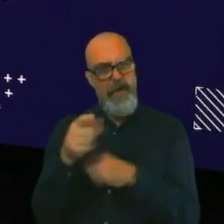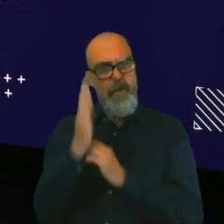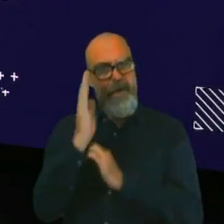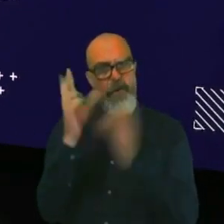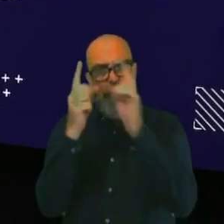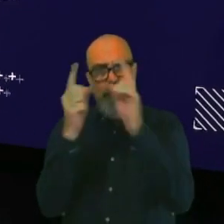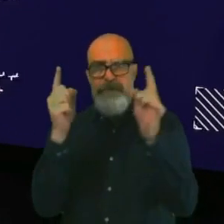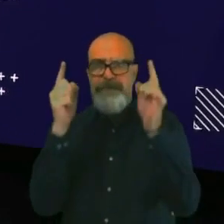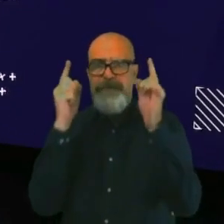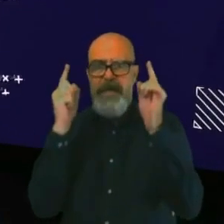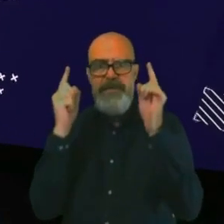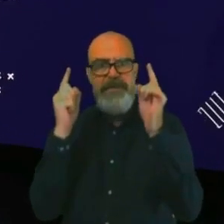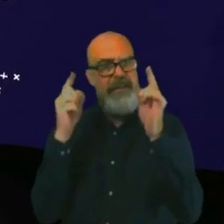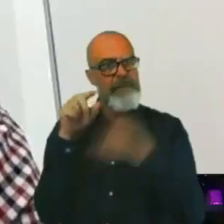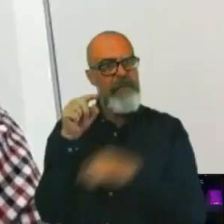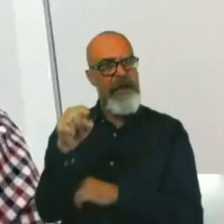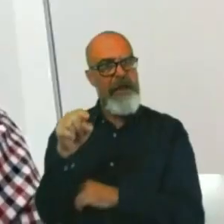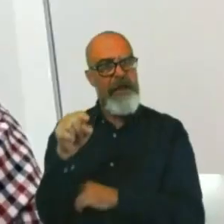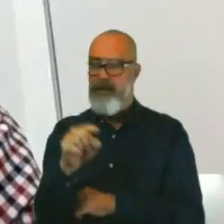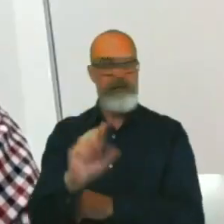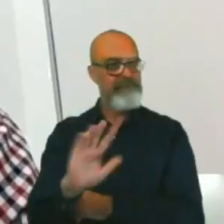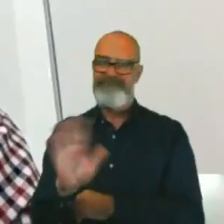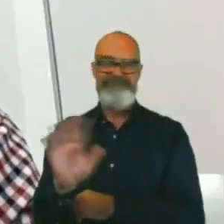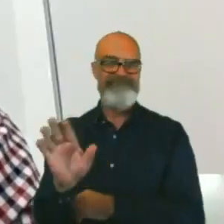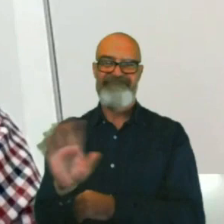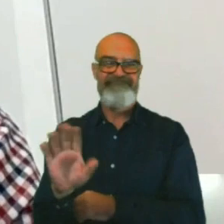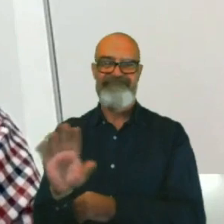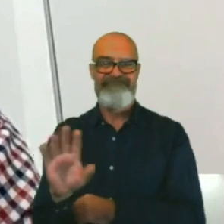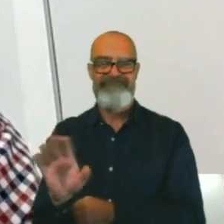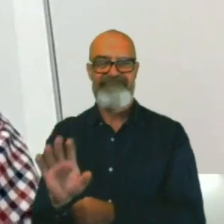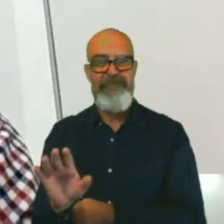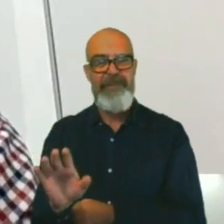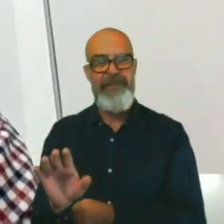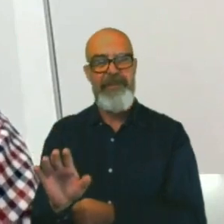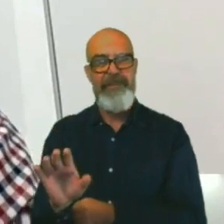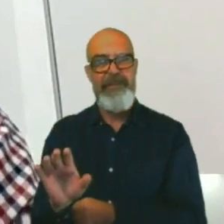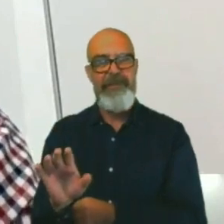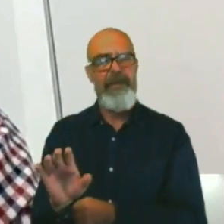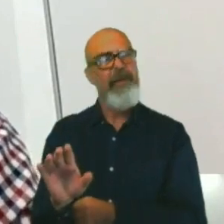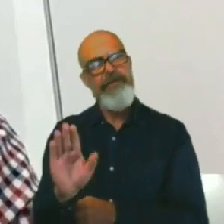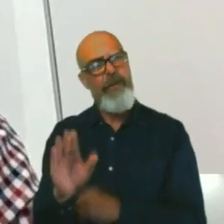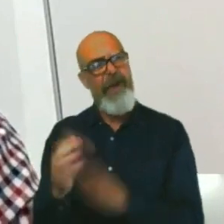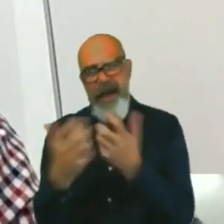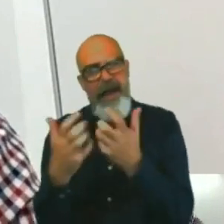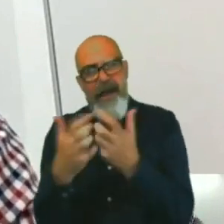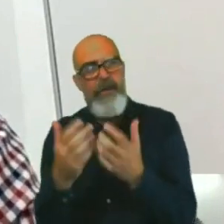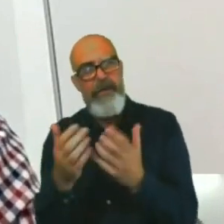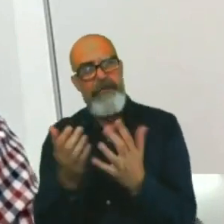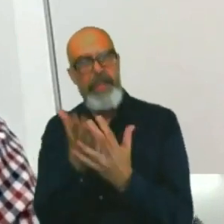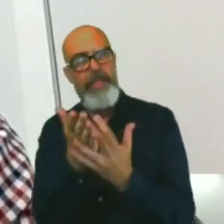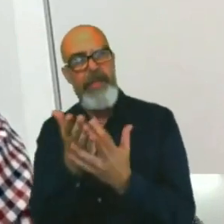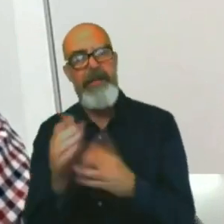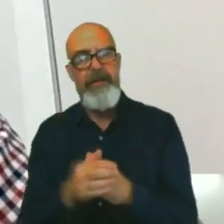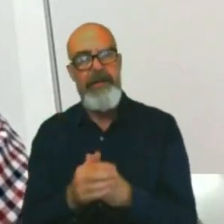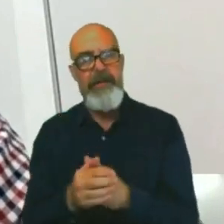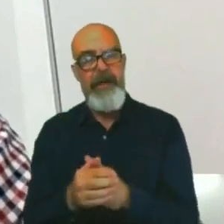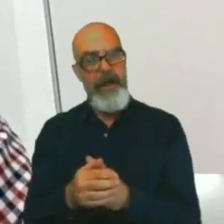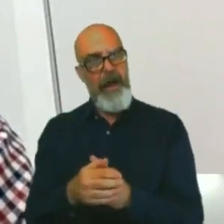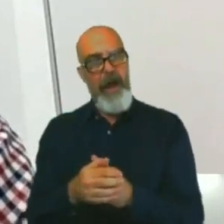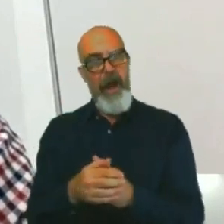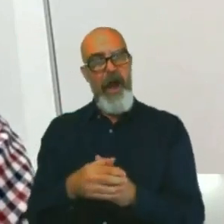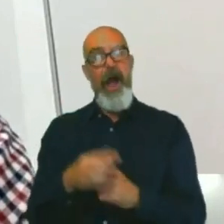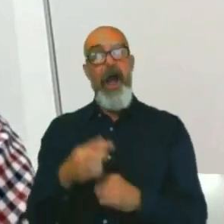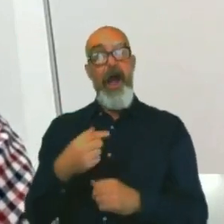become one? No, you don't. So... What was your route then? So, I did go through university,